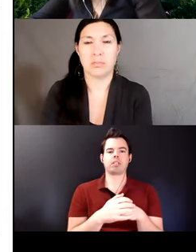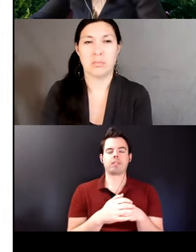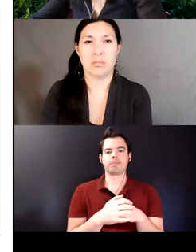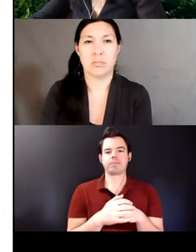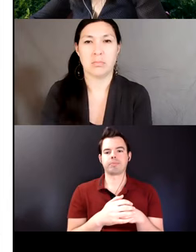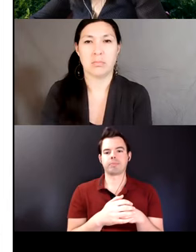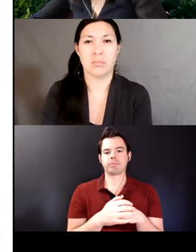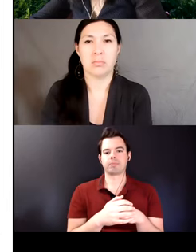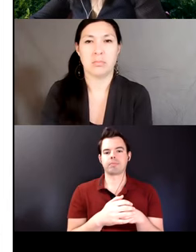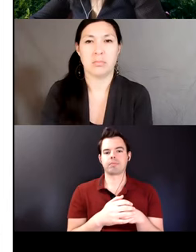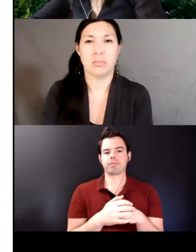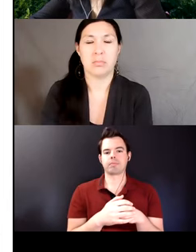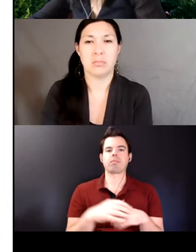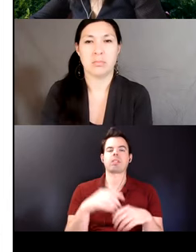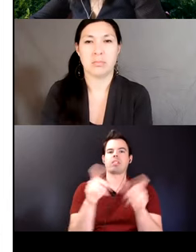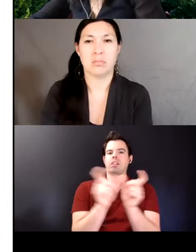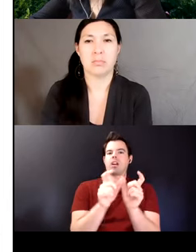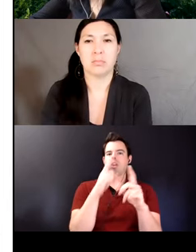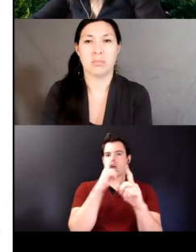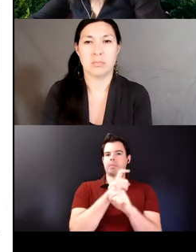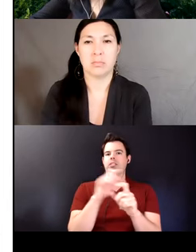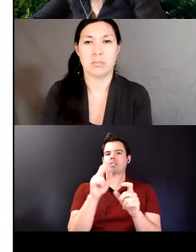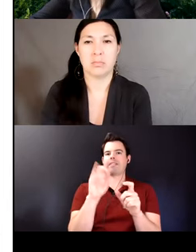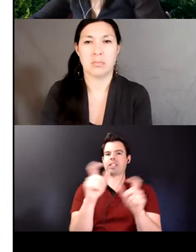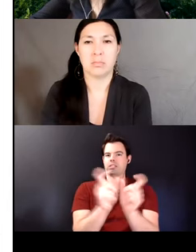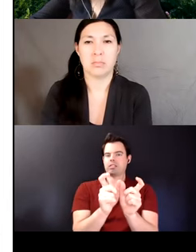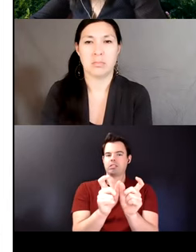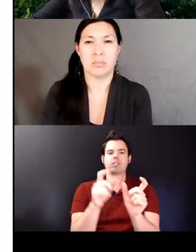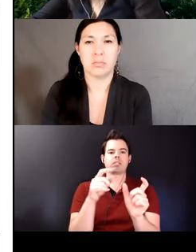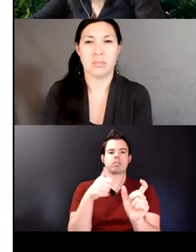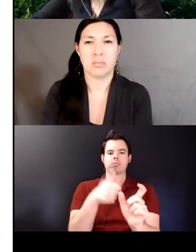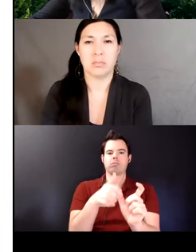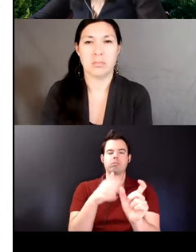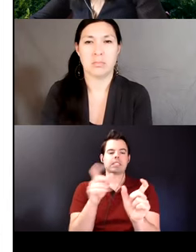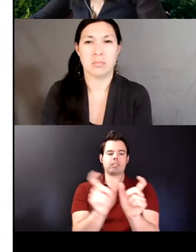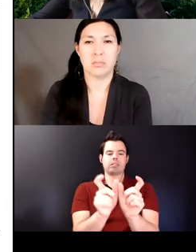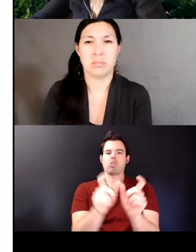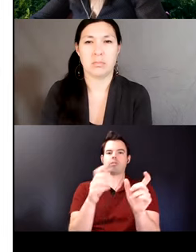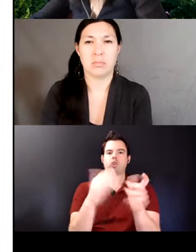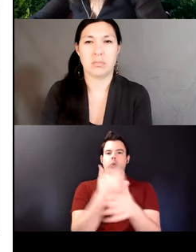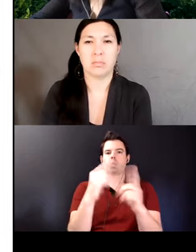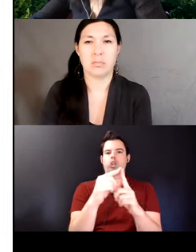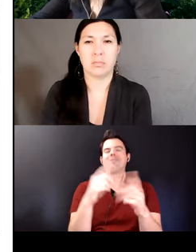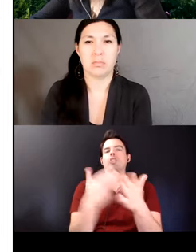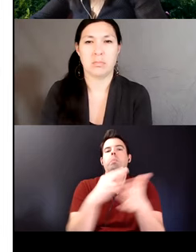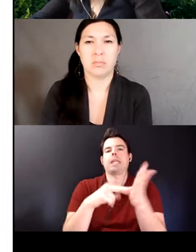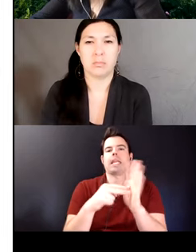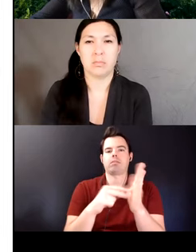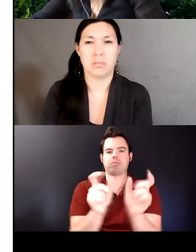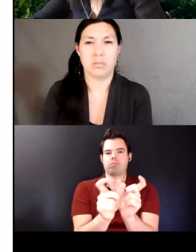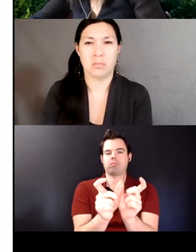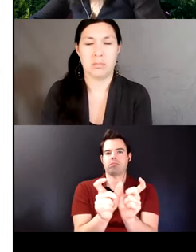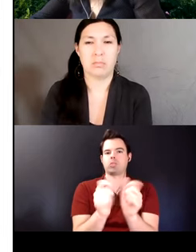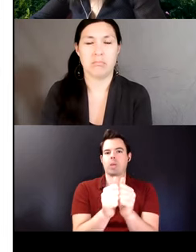suffixes are lexicalized units that no longer have a compositional meaning they bear as a complex